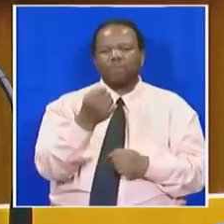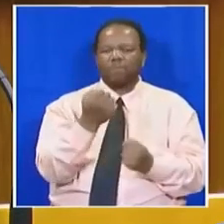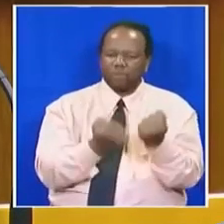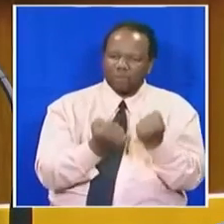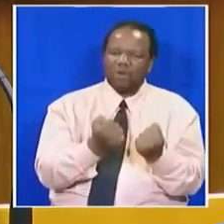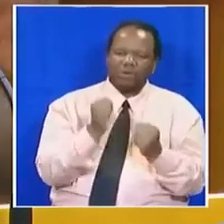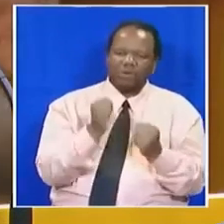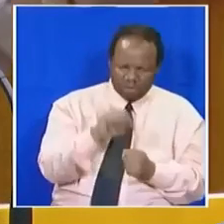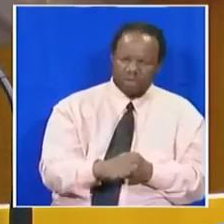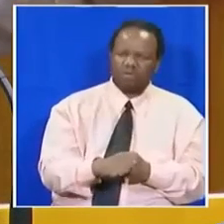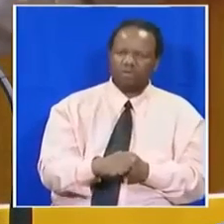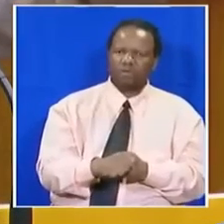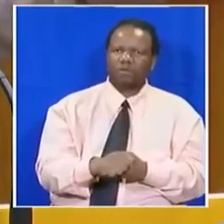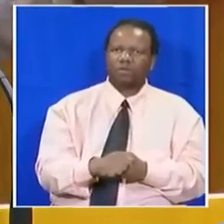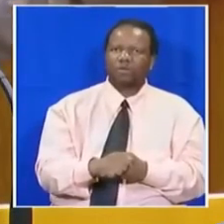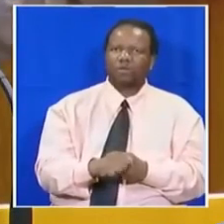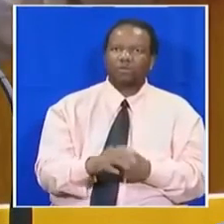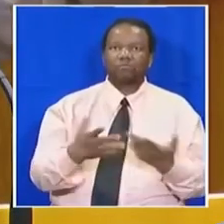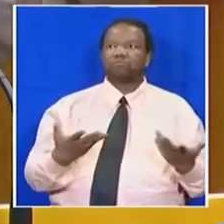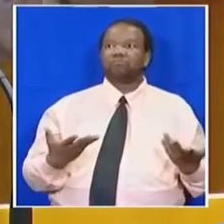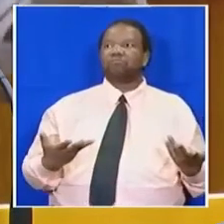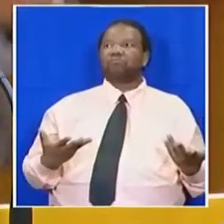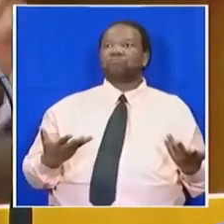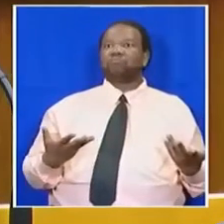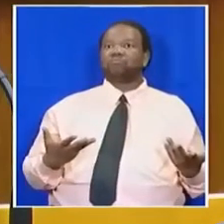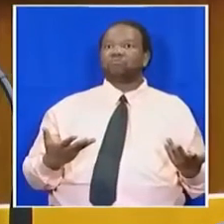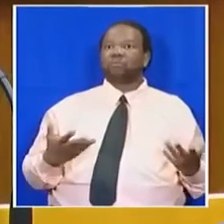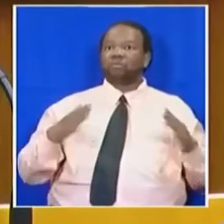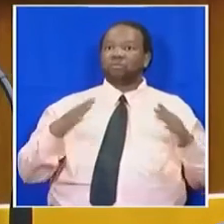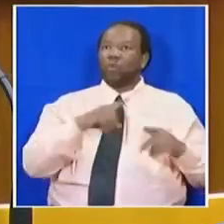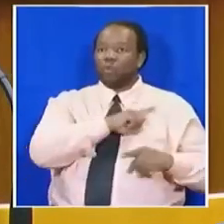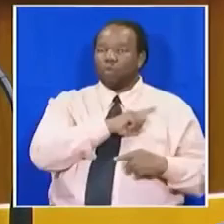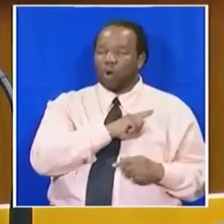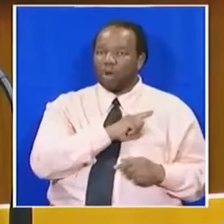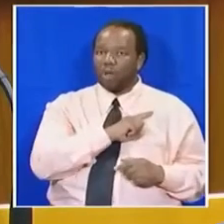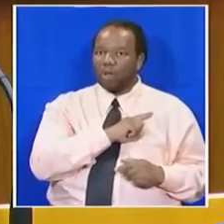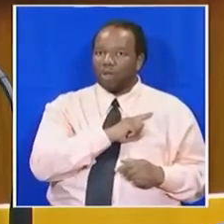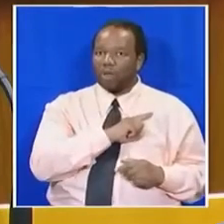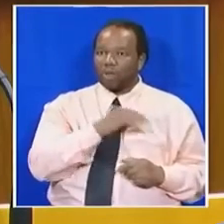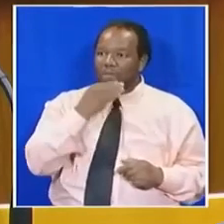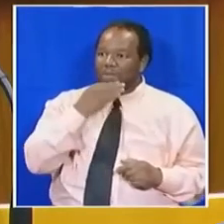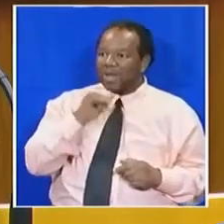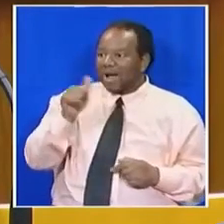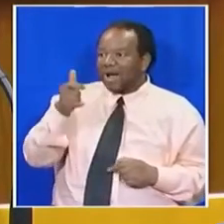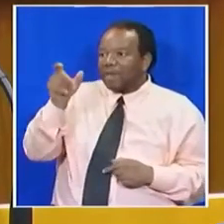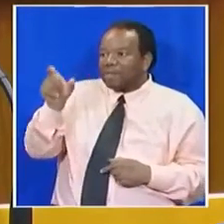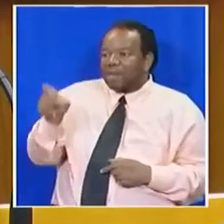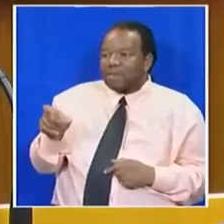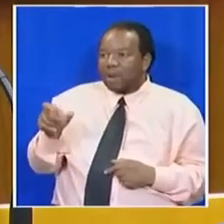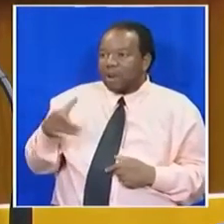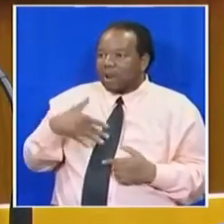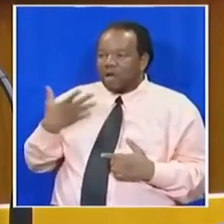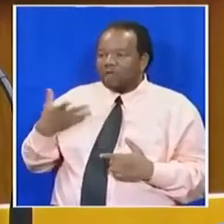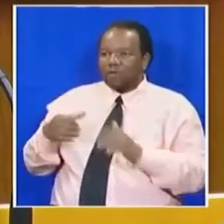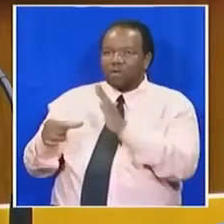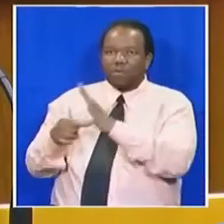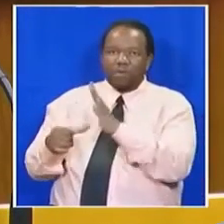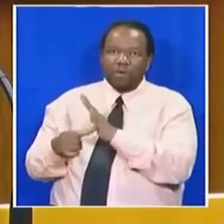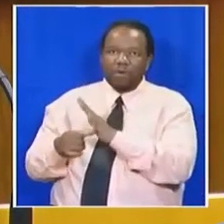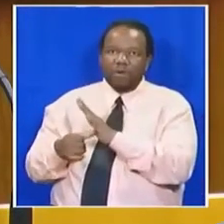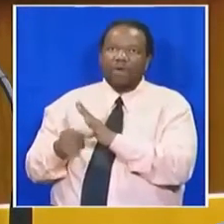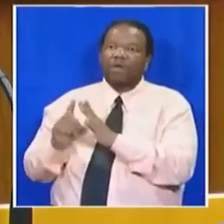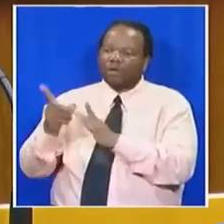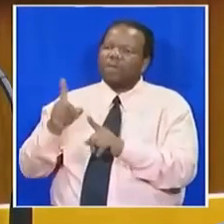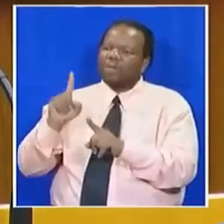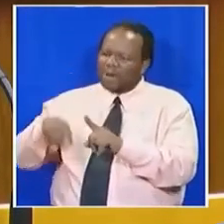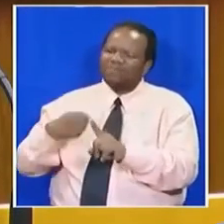to court. So why did we stop? Why? Because poor lives don't matter. Is that why we stopped? Why didn't we continue and